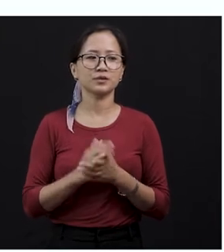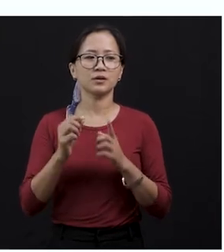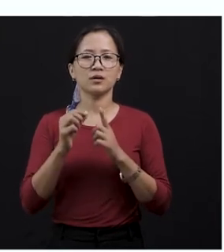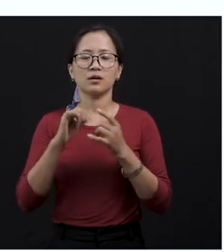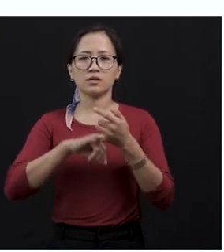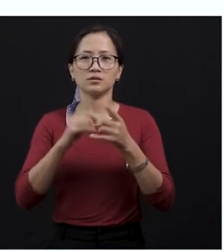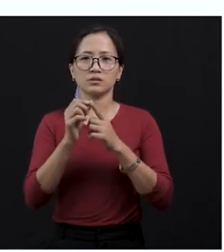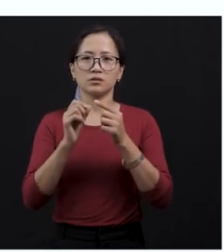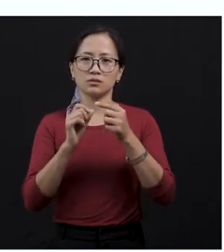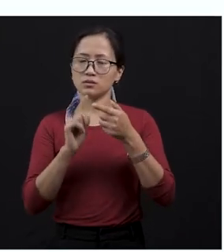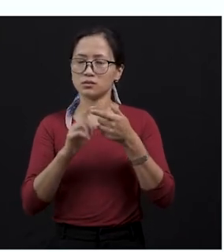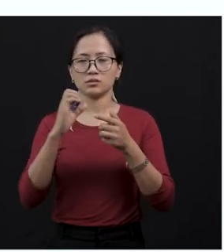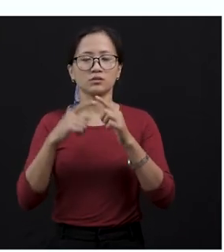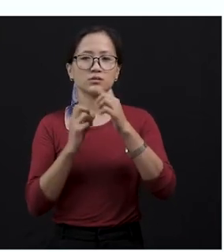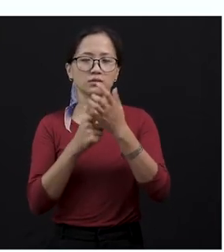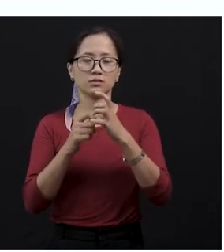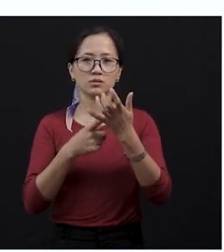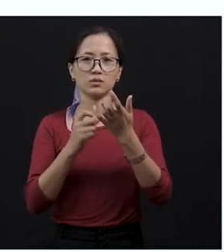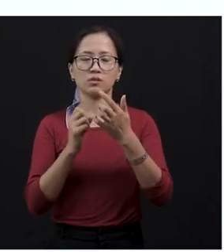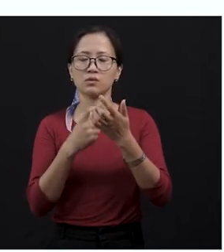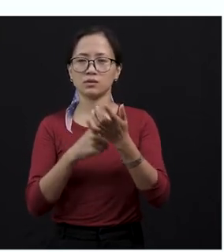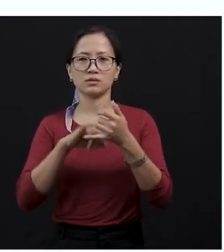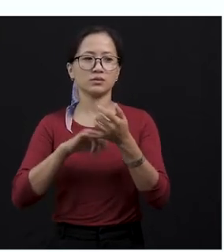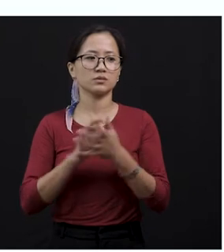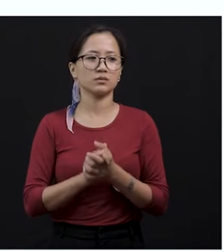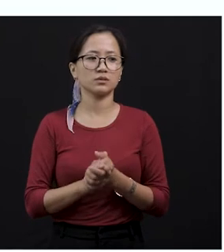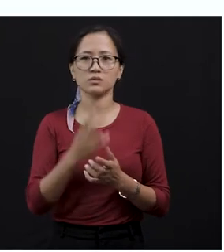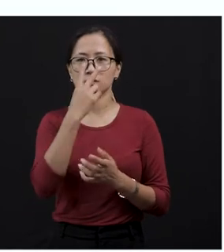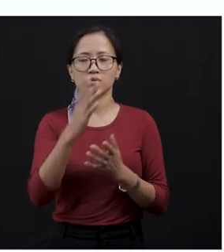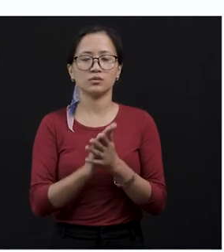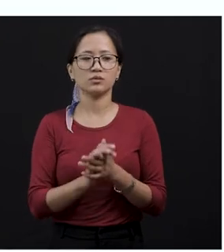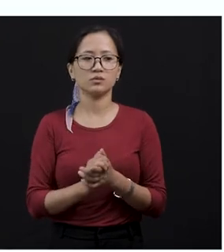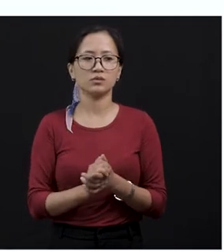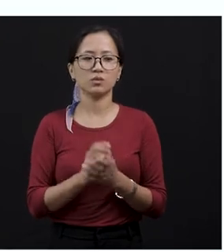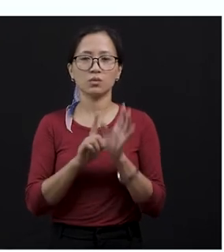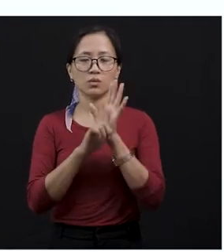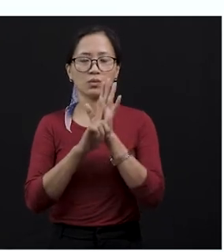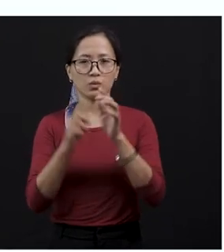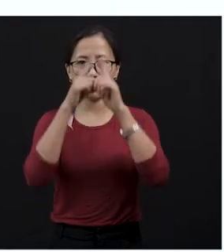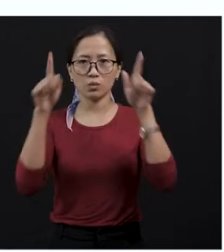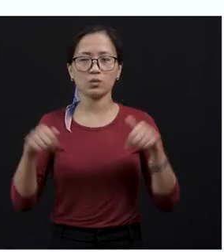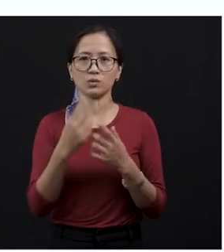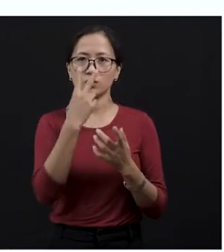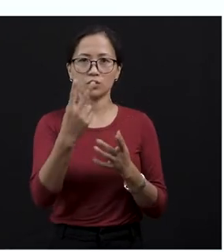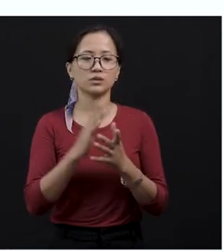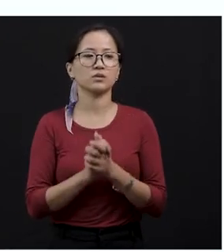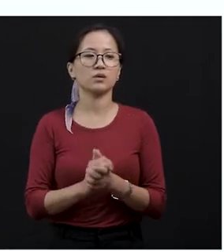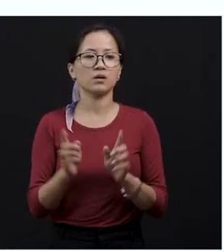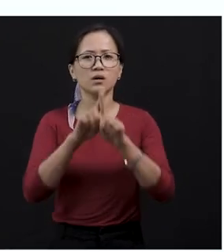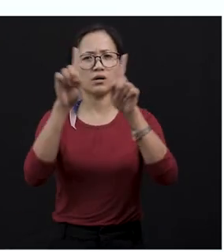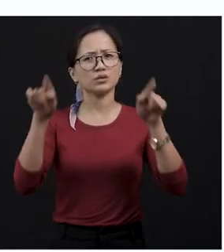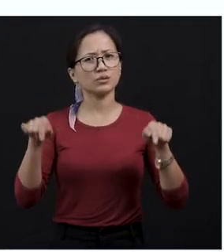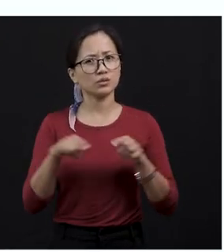Spectators, those who watch a show, a game, etc. Spectators, those who watch a